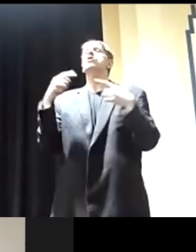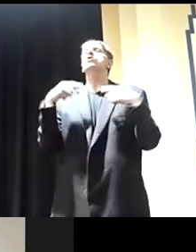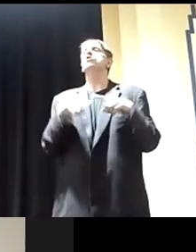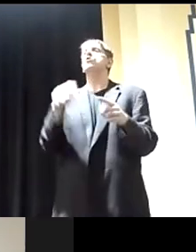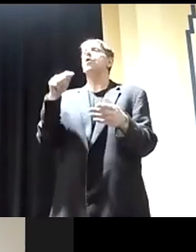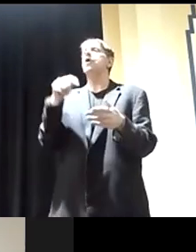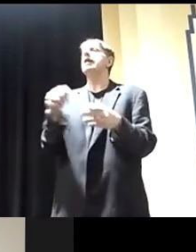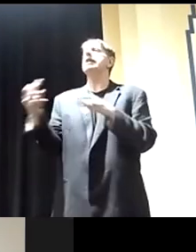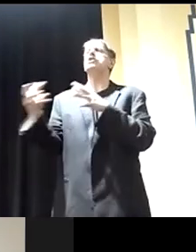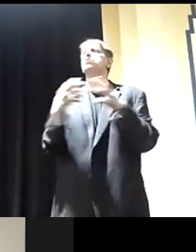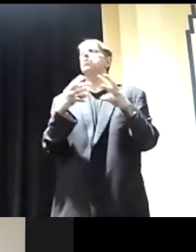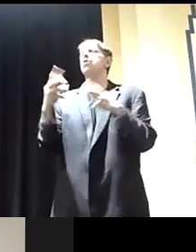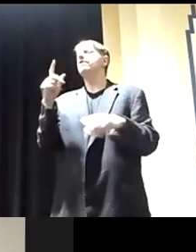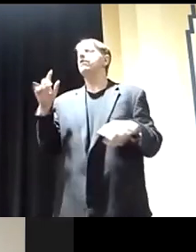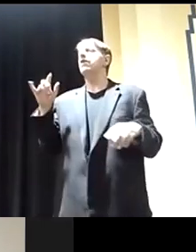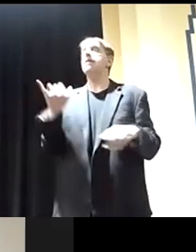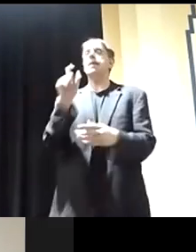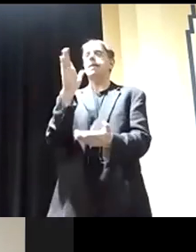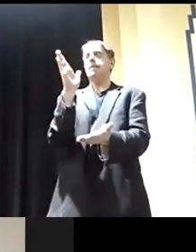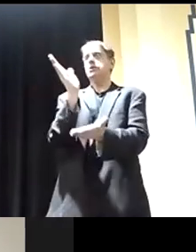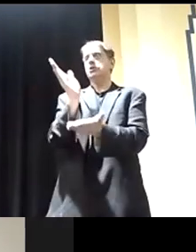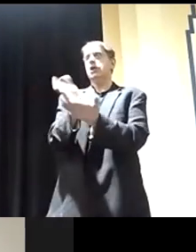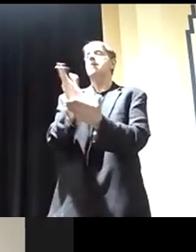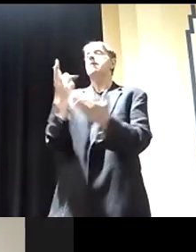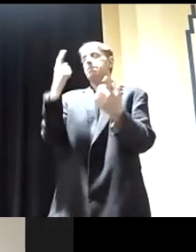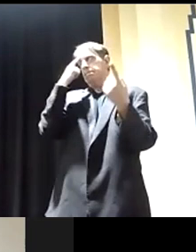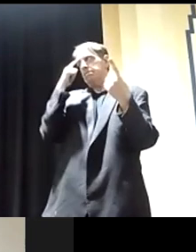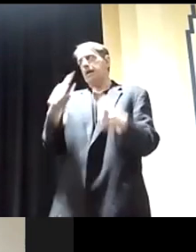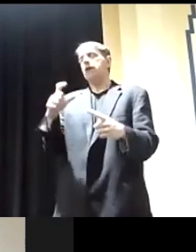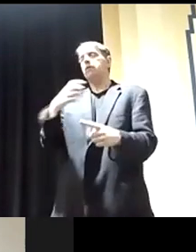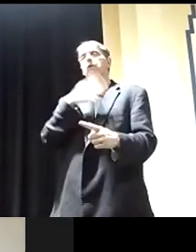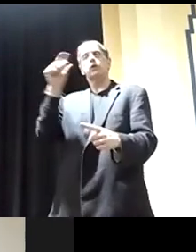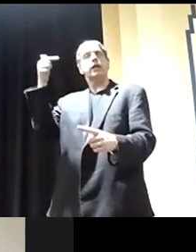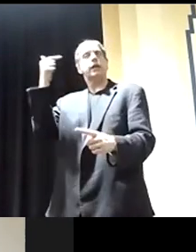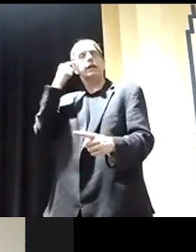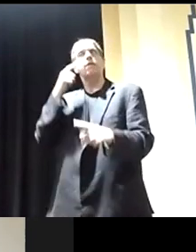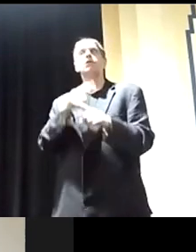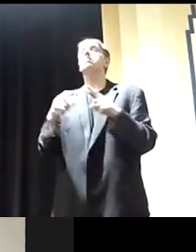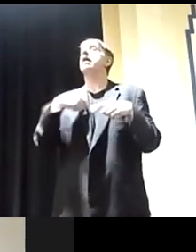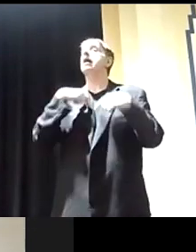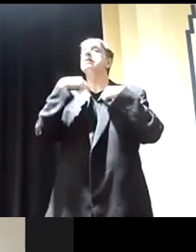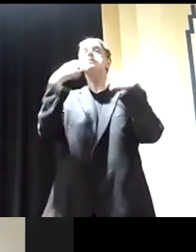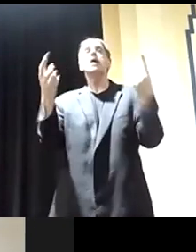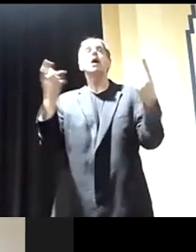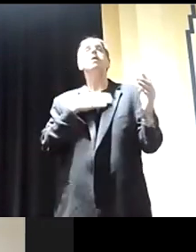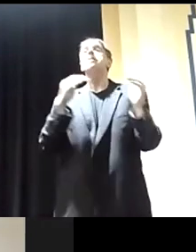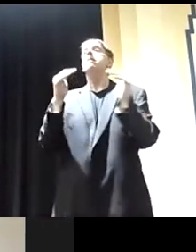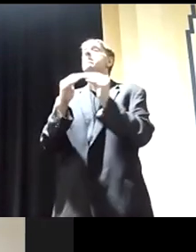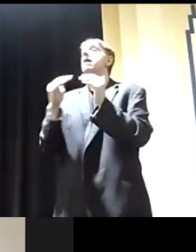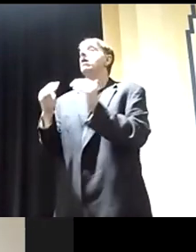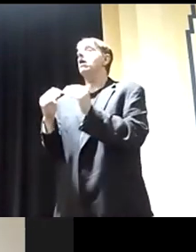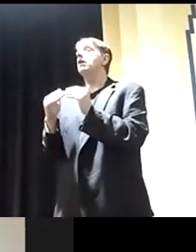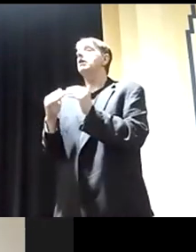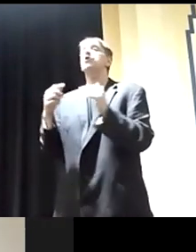We have to stop these endless wars. And I have to agree with the Lieutenant Governor on that. But I do have to tell my colleagues, we as in Congress,